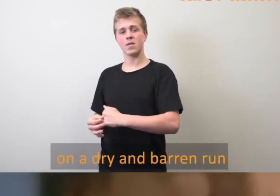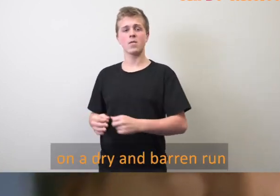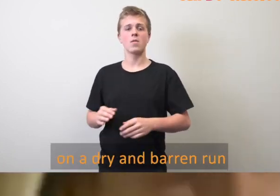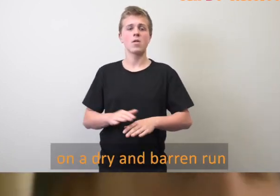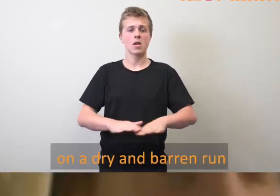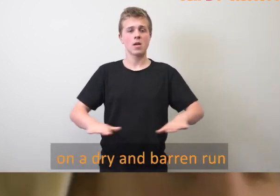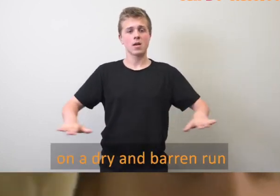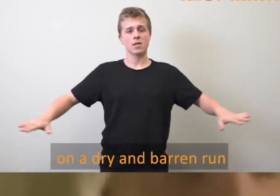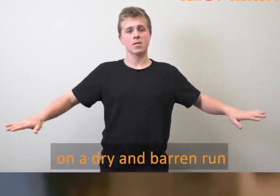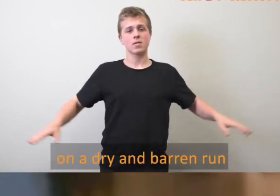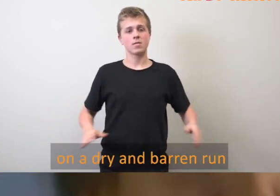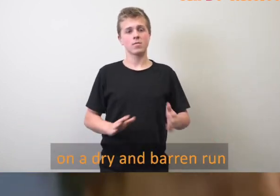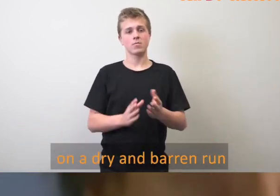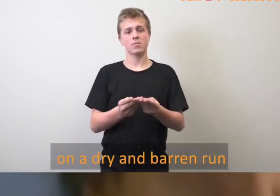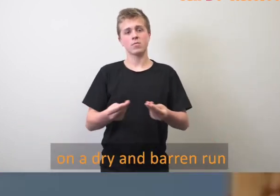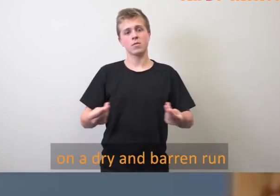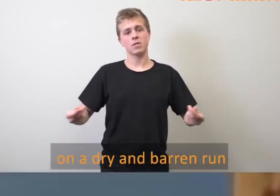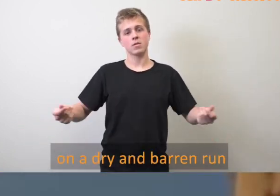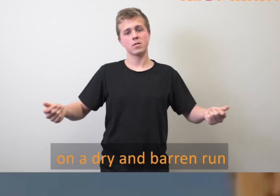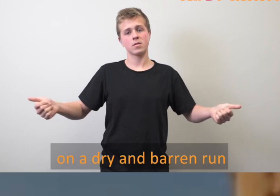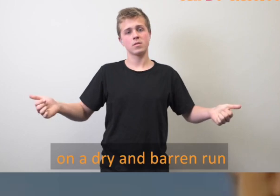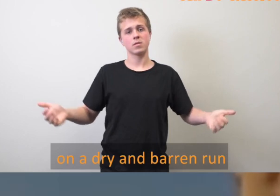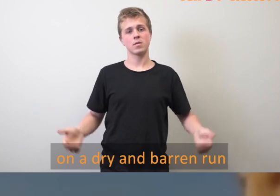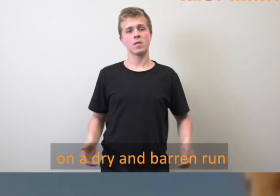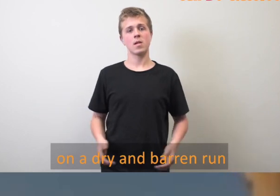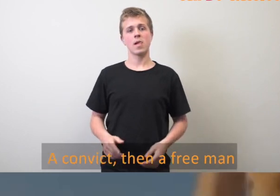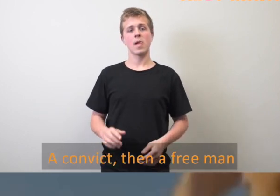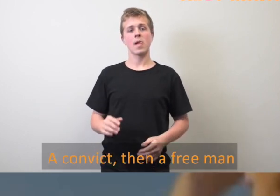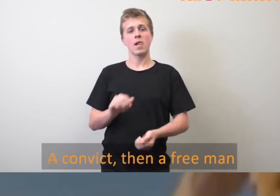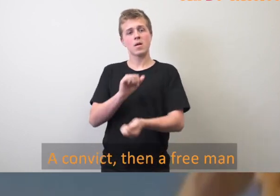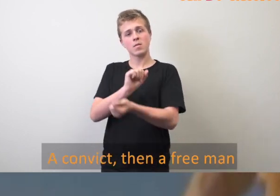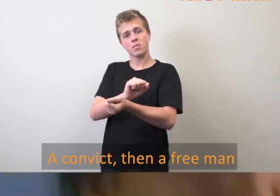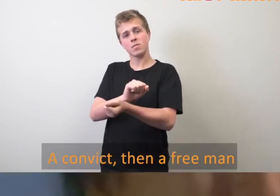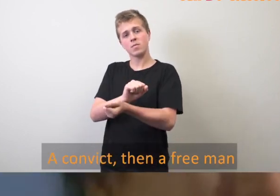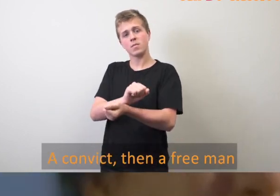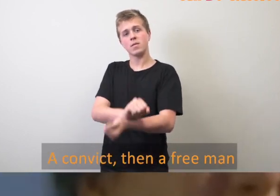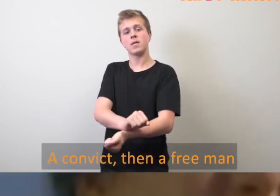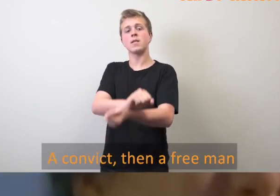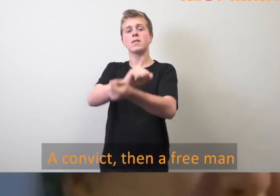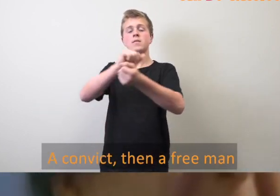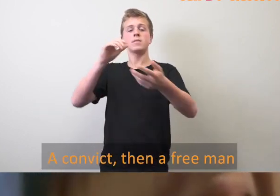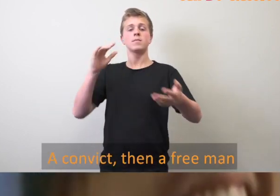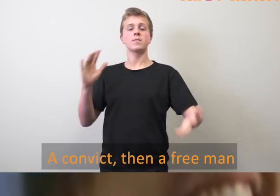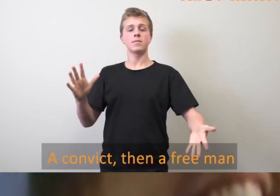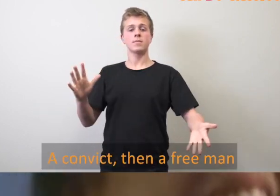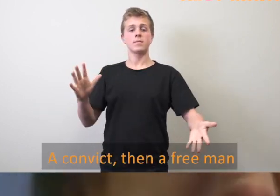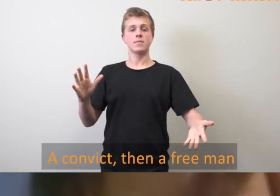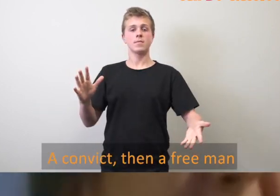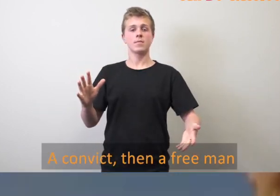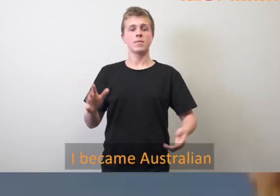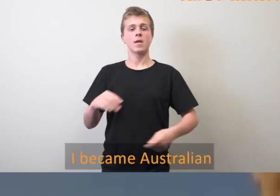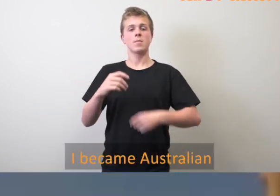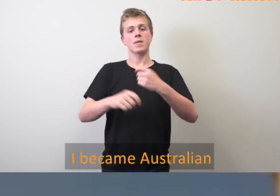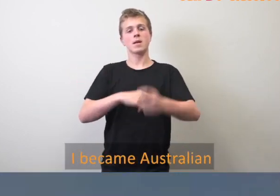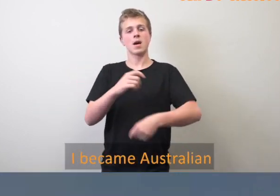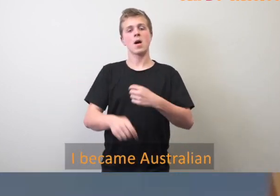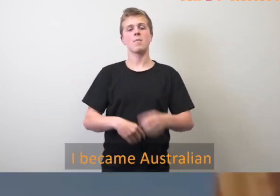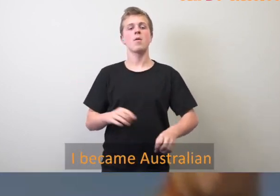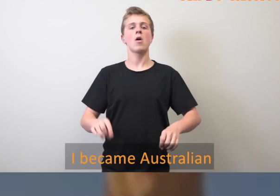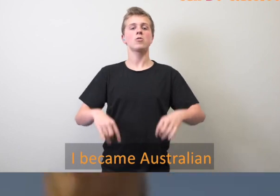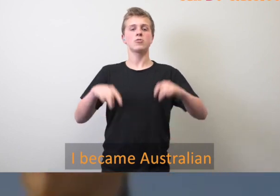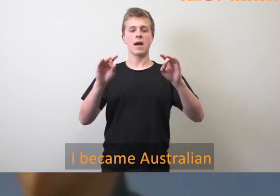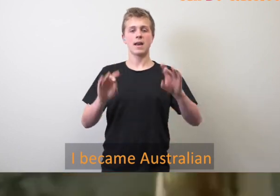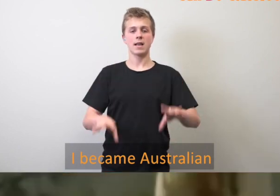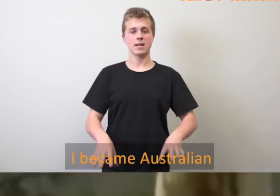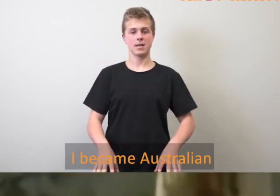on a dry and barren run, a convict, then a free man, I became